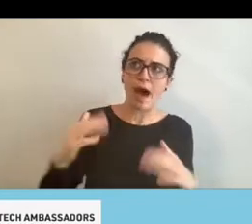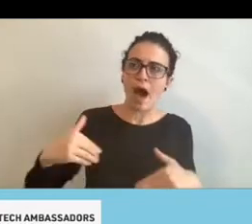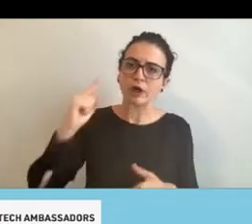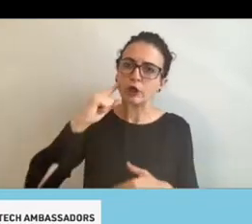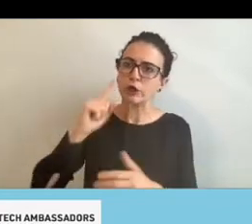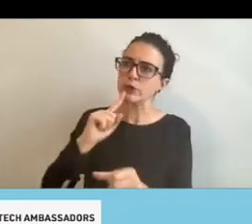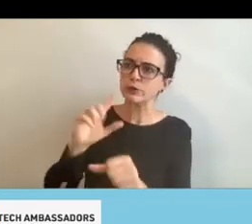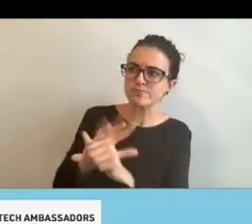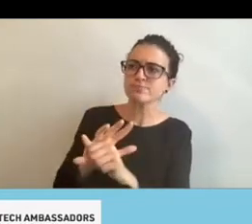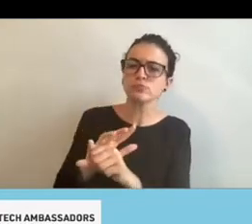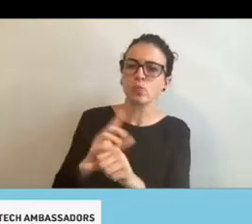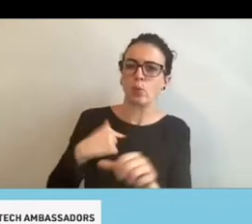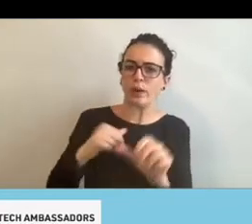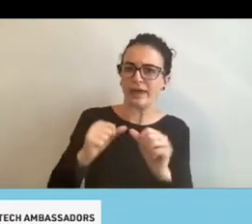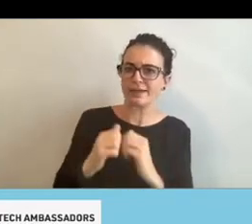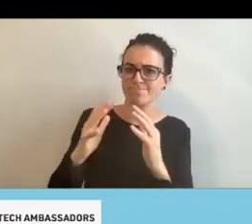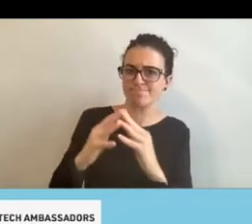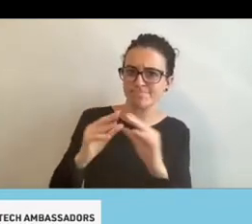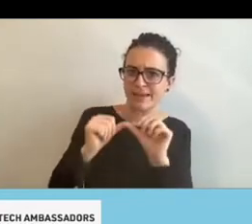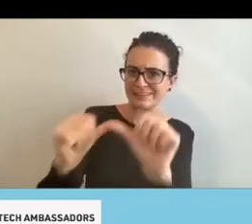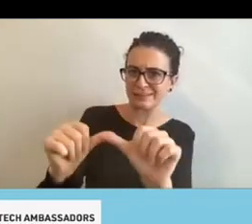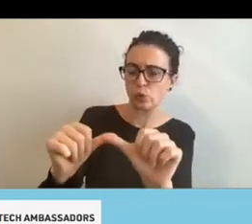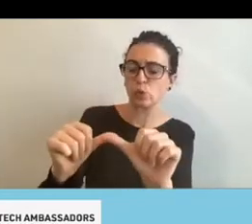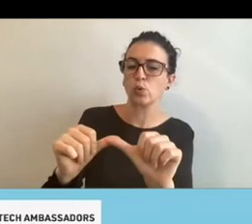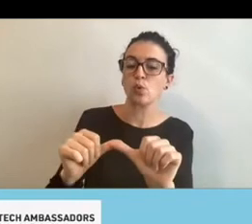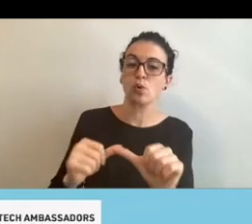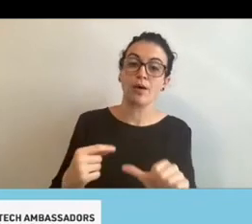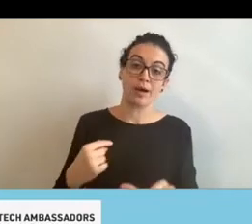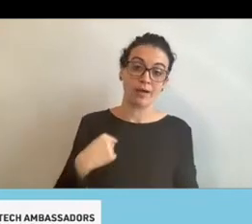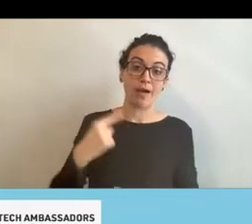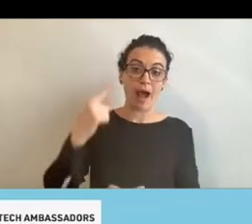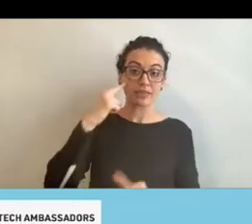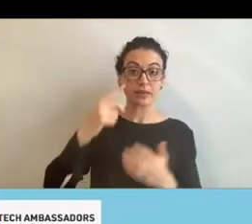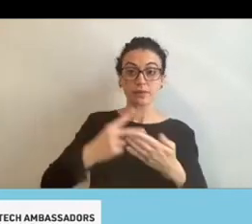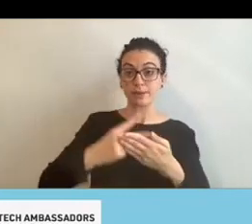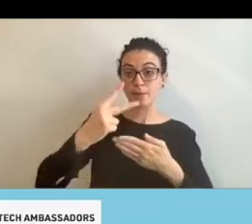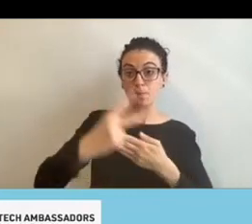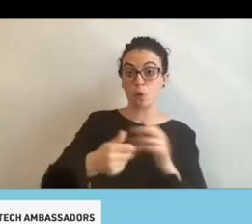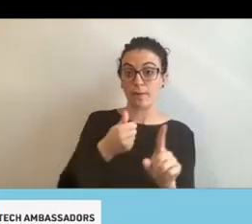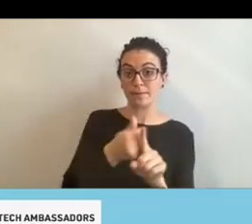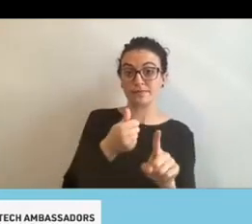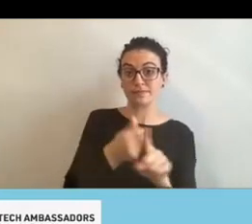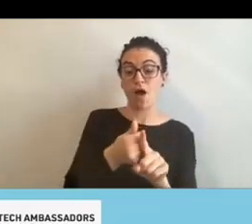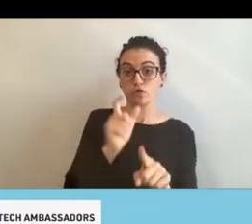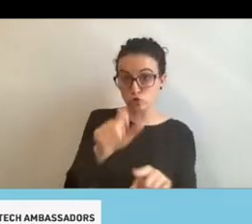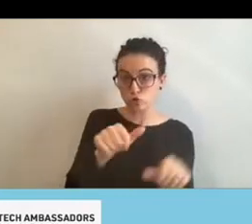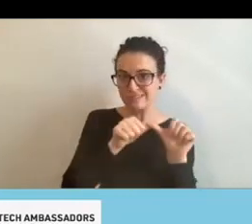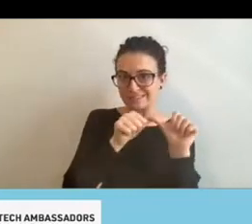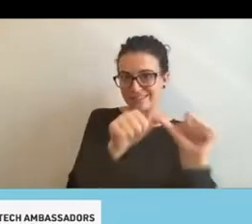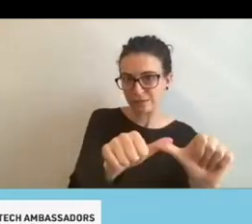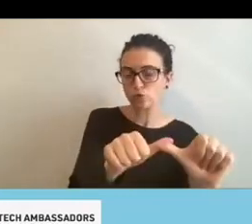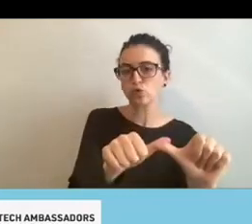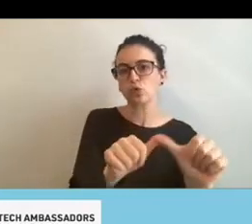you've already heard, and I'll just add my two cents to that. I definitely think the program should continue in some form or